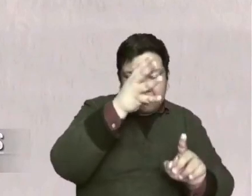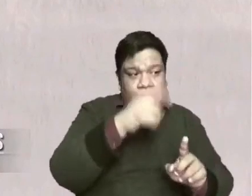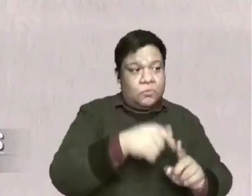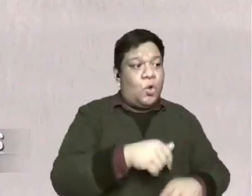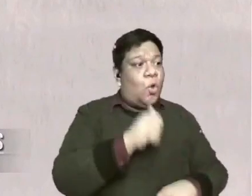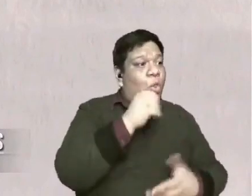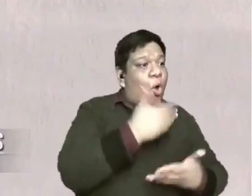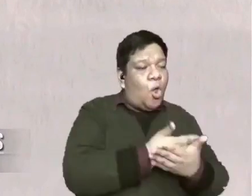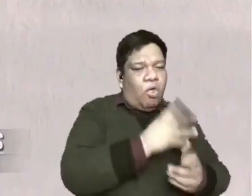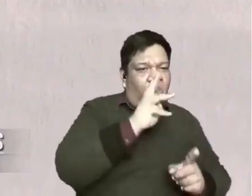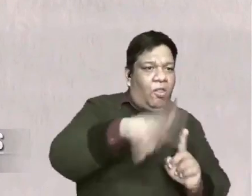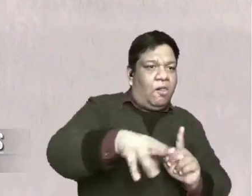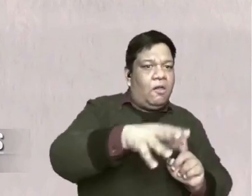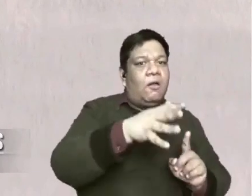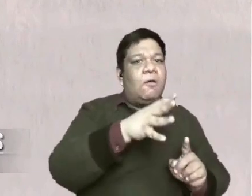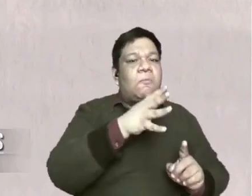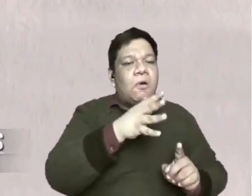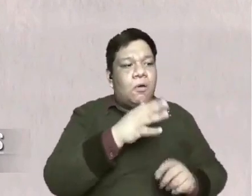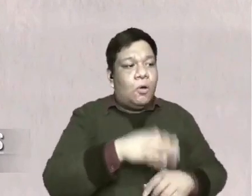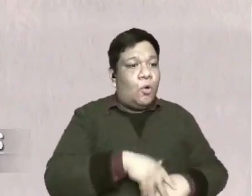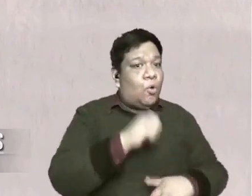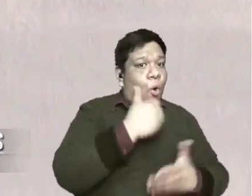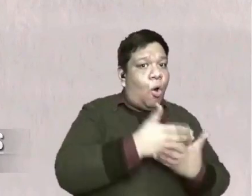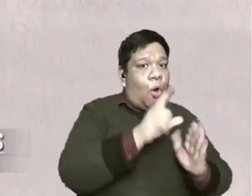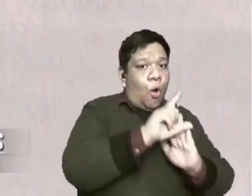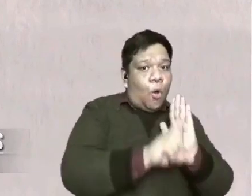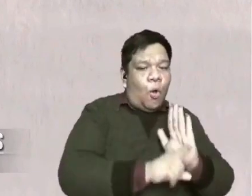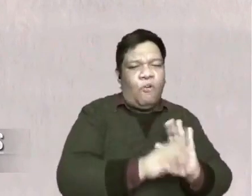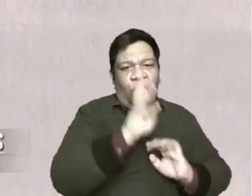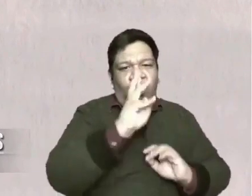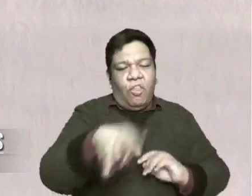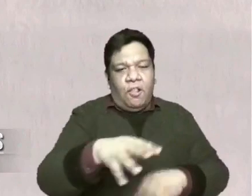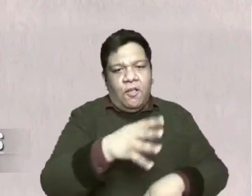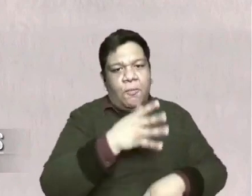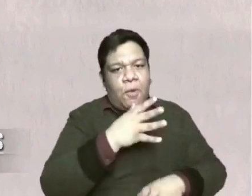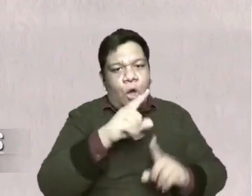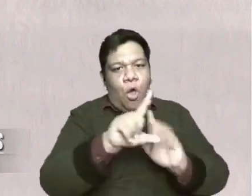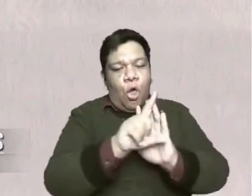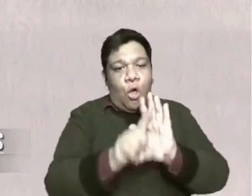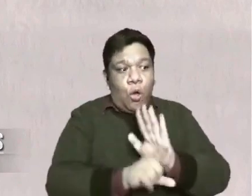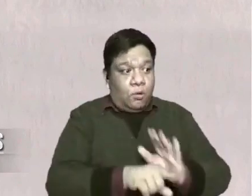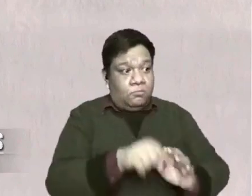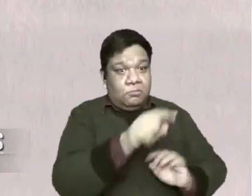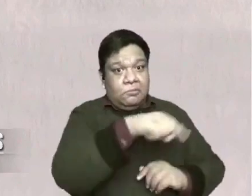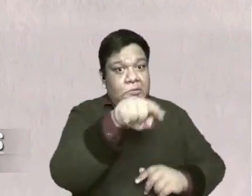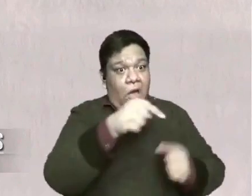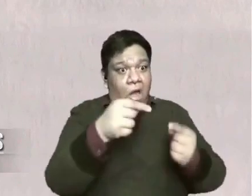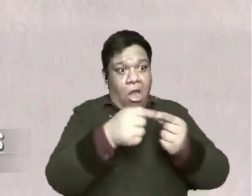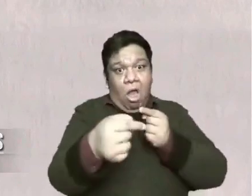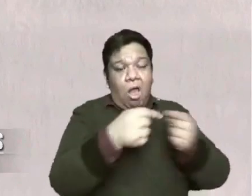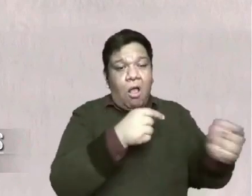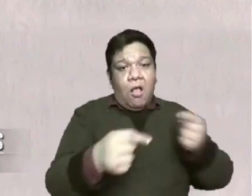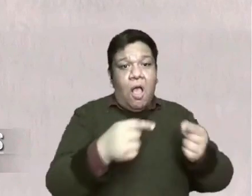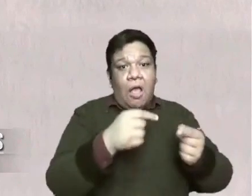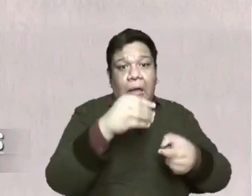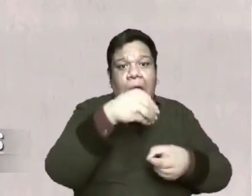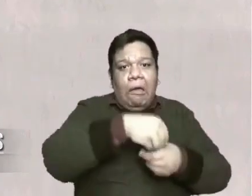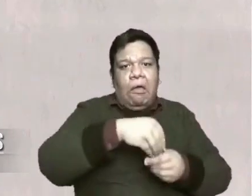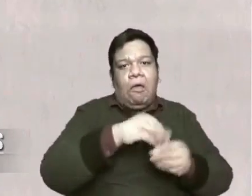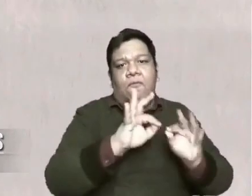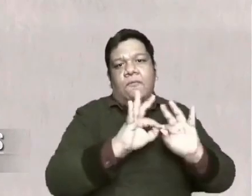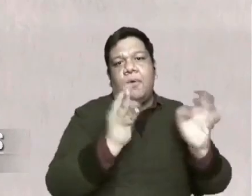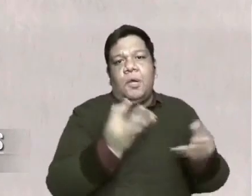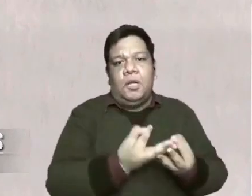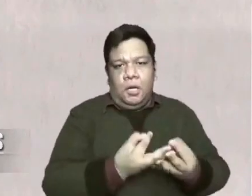a daughter-in-law against her mother-in-law, a man's enemy, enemies will be the members of his